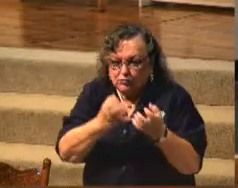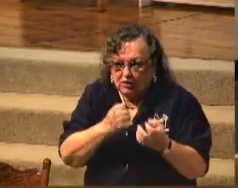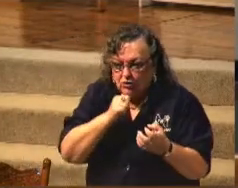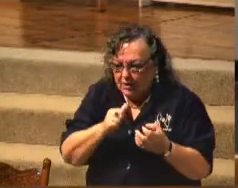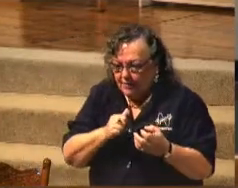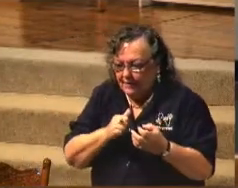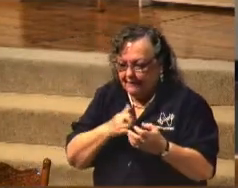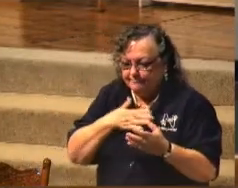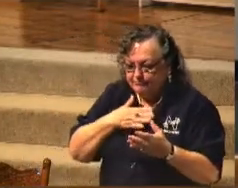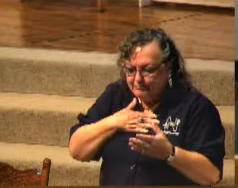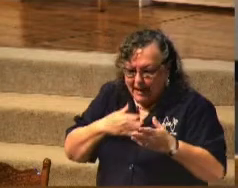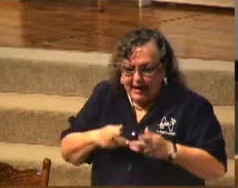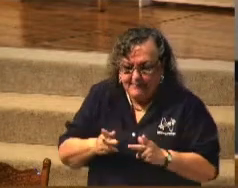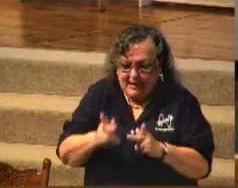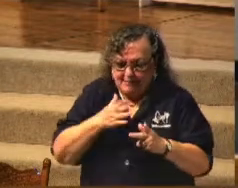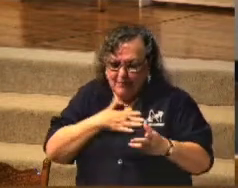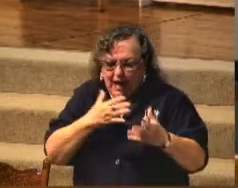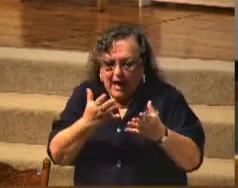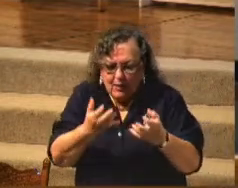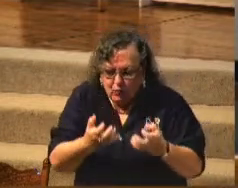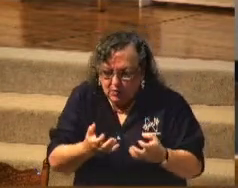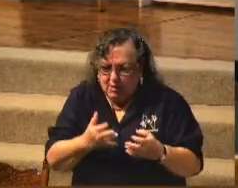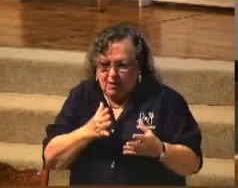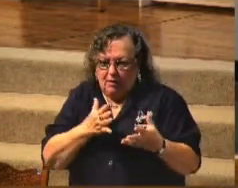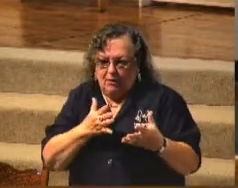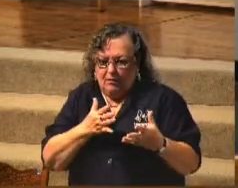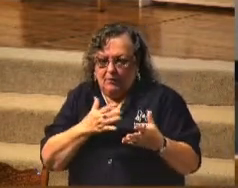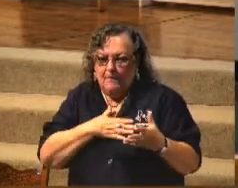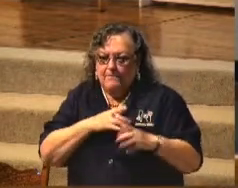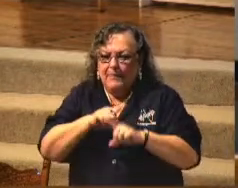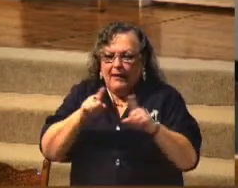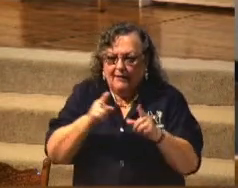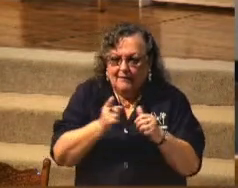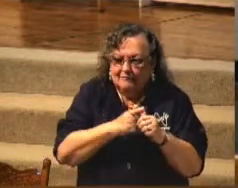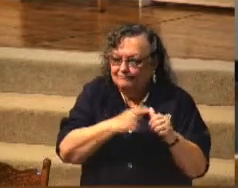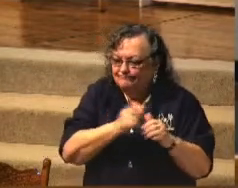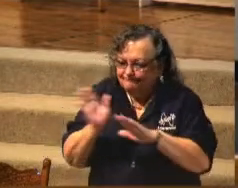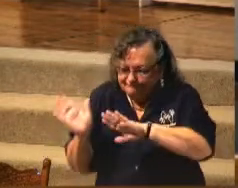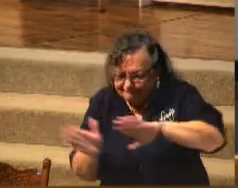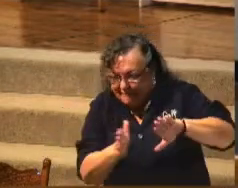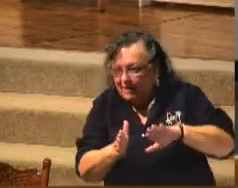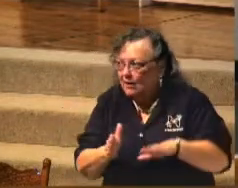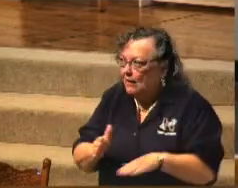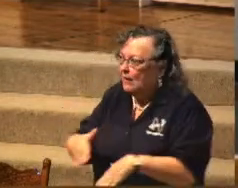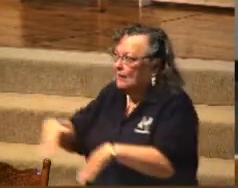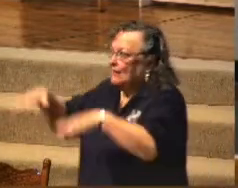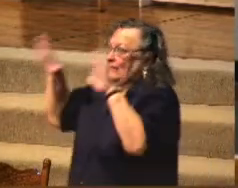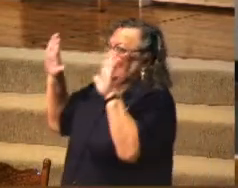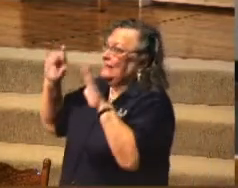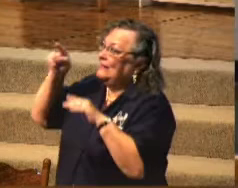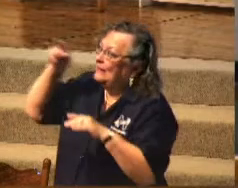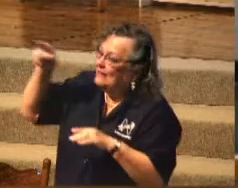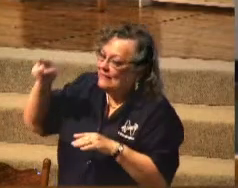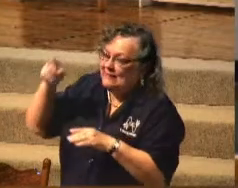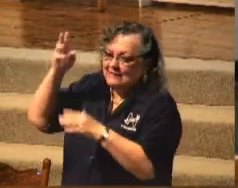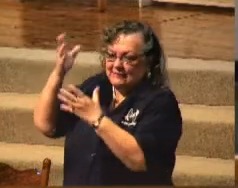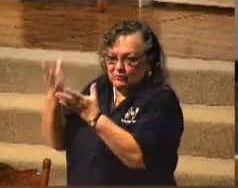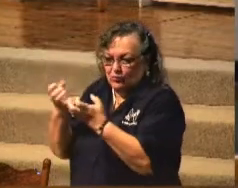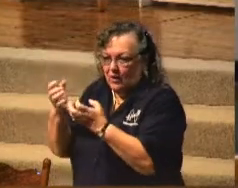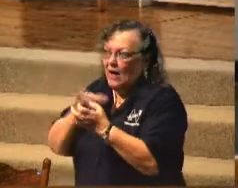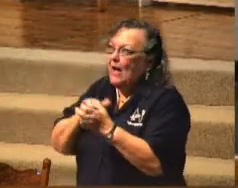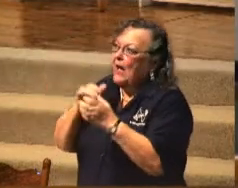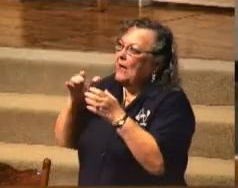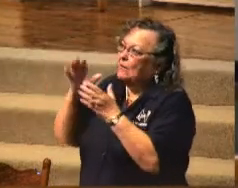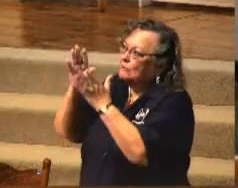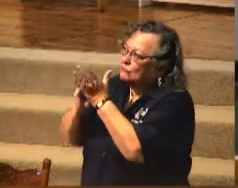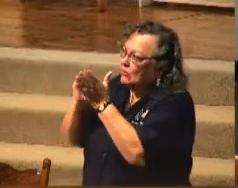go our own way. But to seek His will and to surrender to His sovereignty. If the Lord will, I'm going to go and